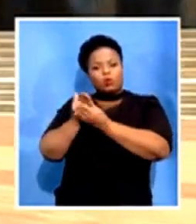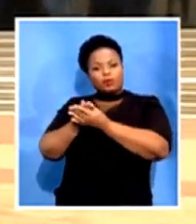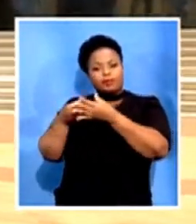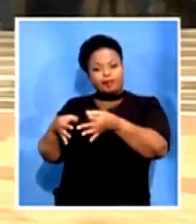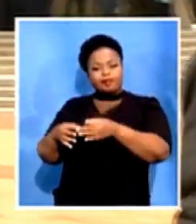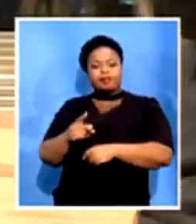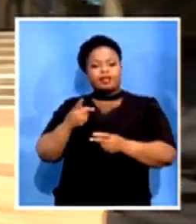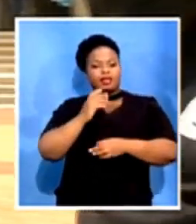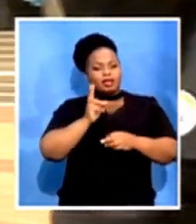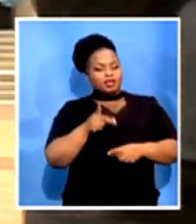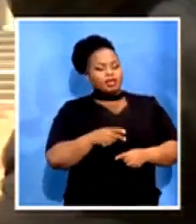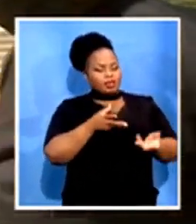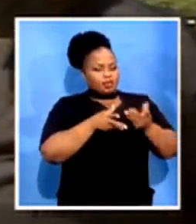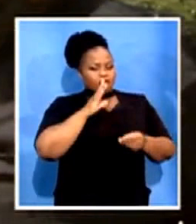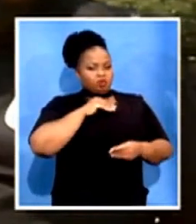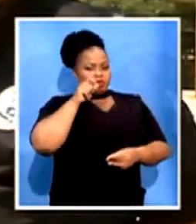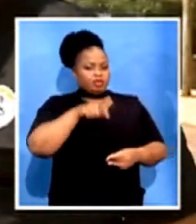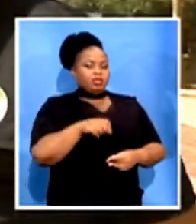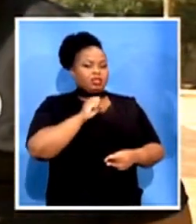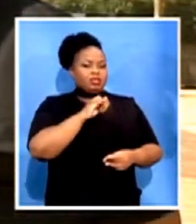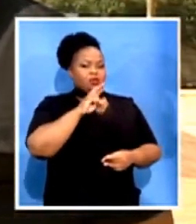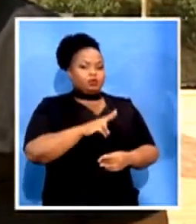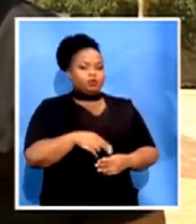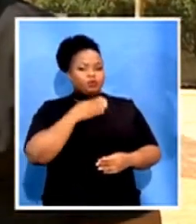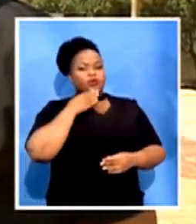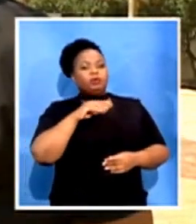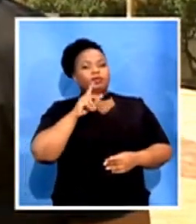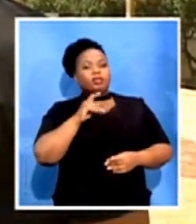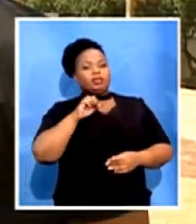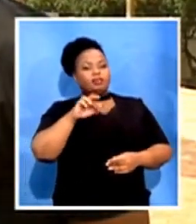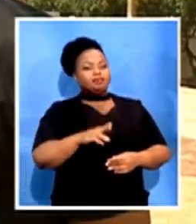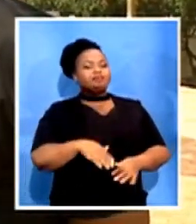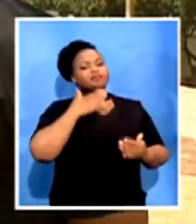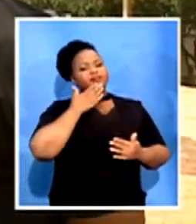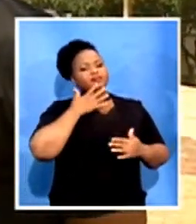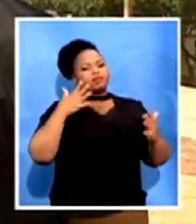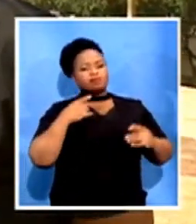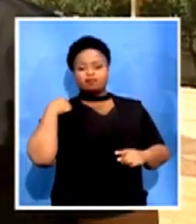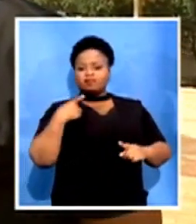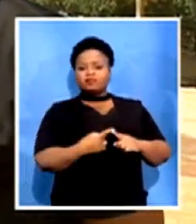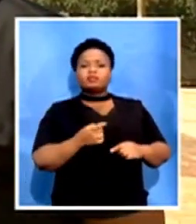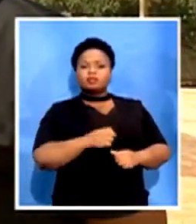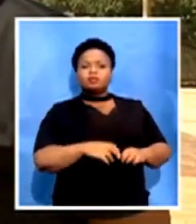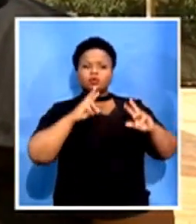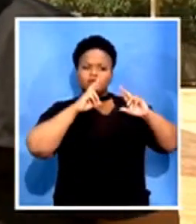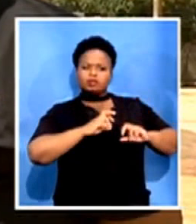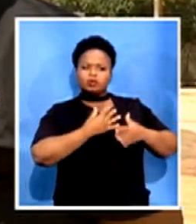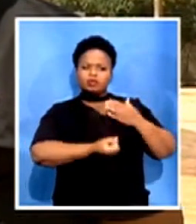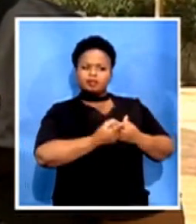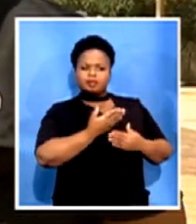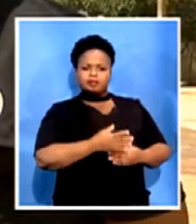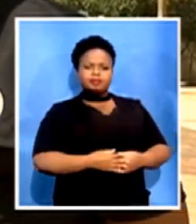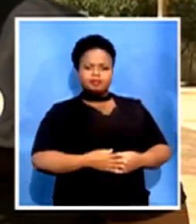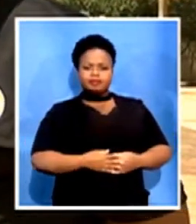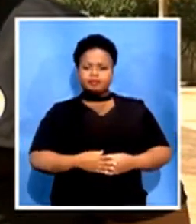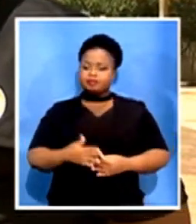of the SIU, Mr. Kaiser Khanyako. Sir, thank you very much. So far, how is the search and seizure going? Thank you very much. I think so far the search